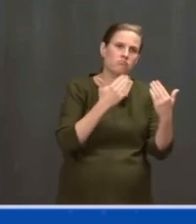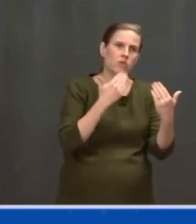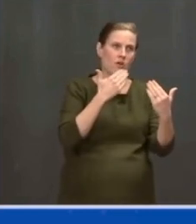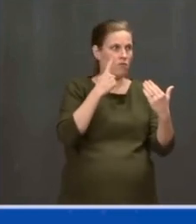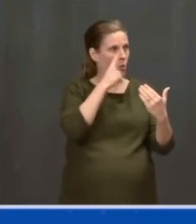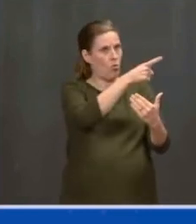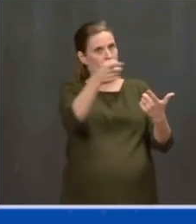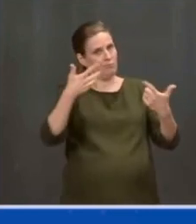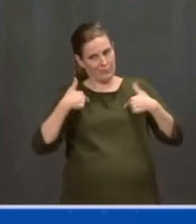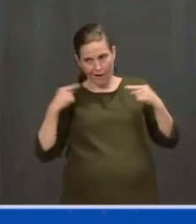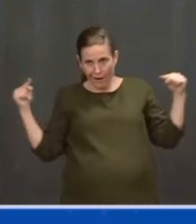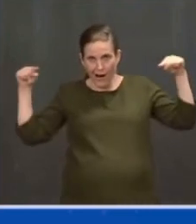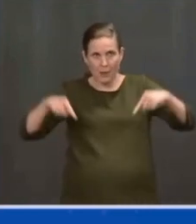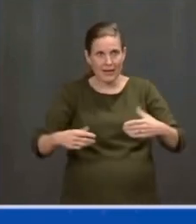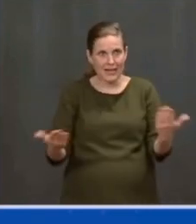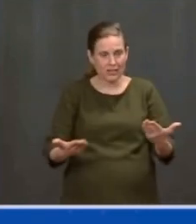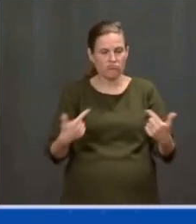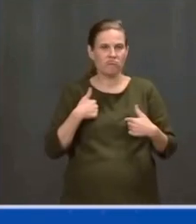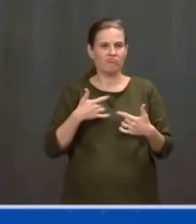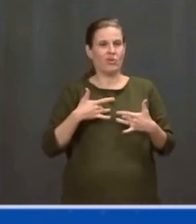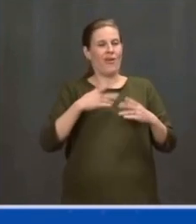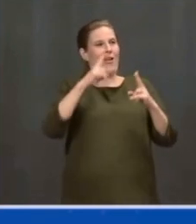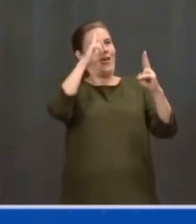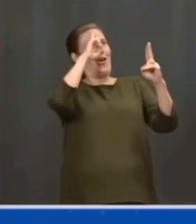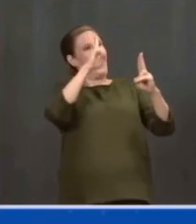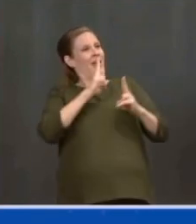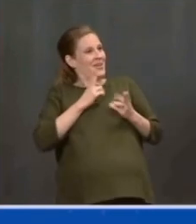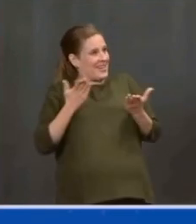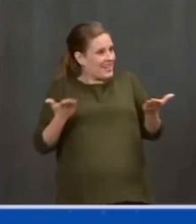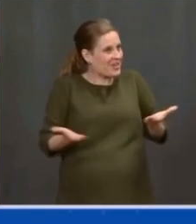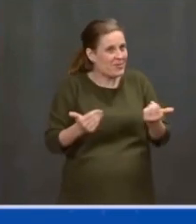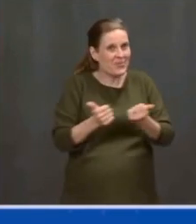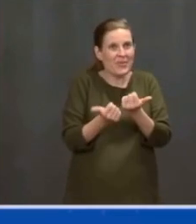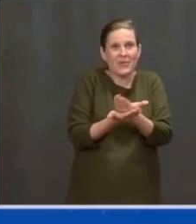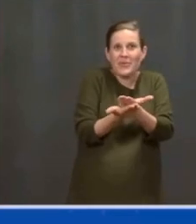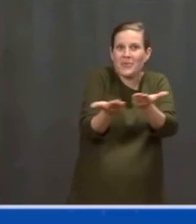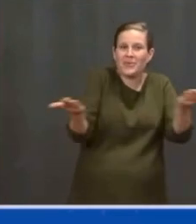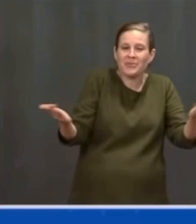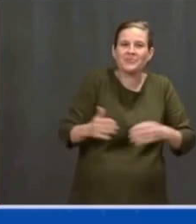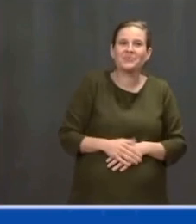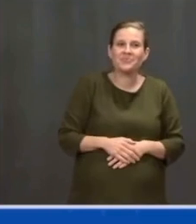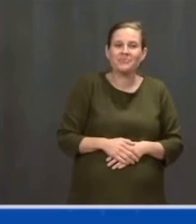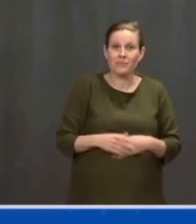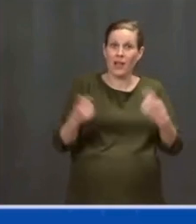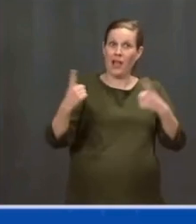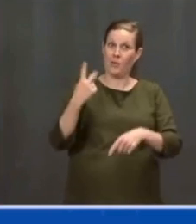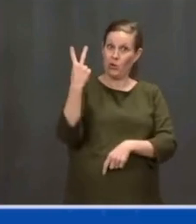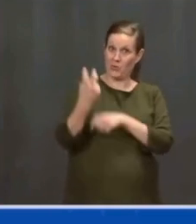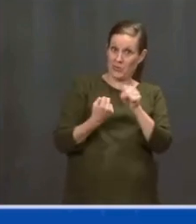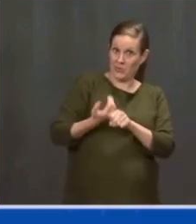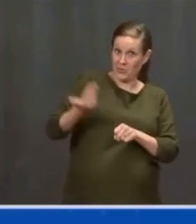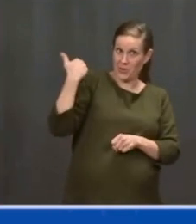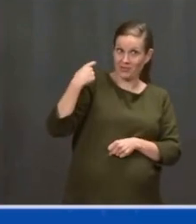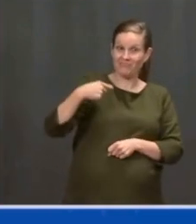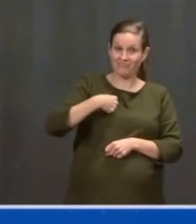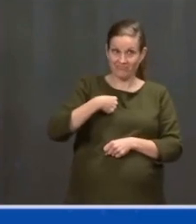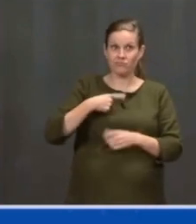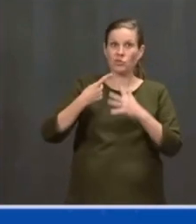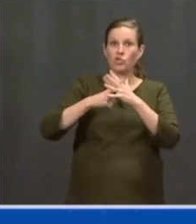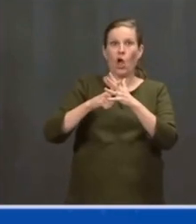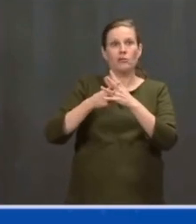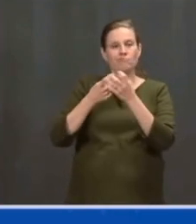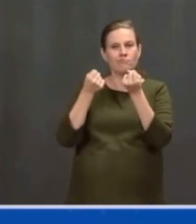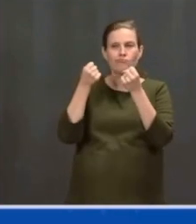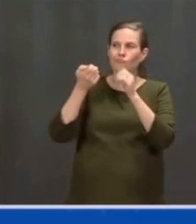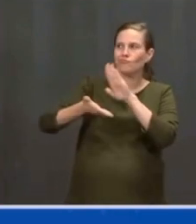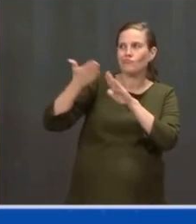I'm honored to be with you. Two years ago, I began my campaign here in Pittsburgh, saying I was running to